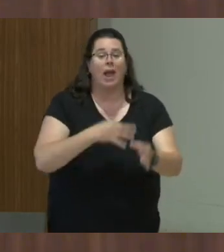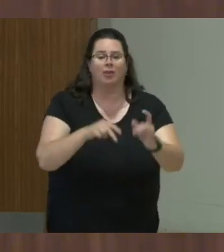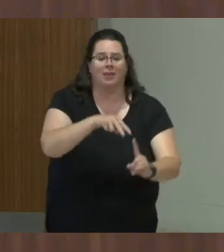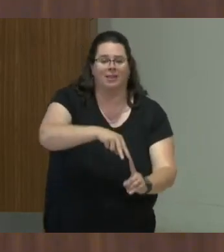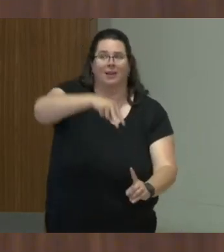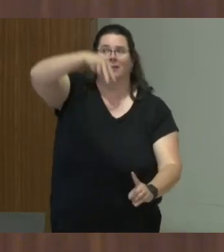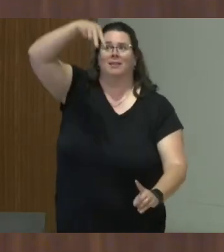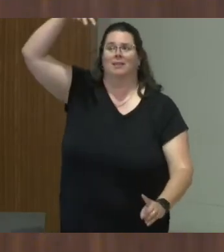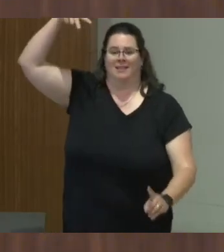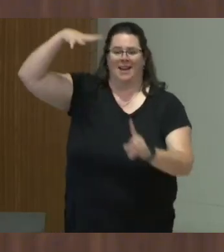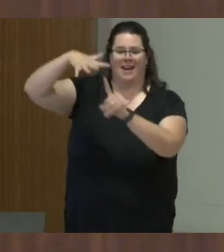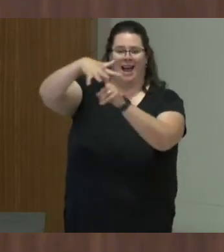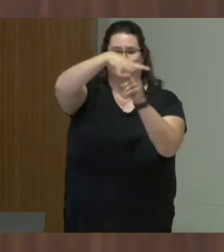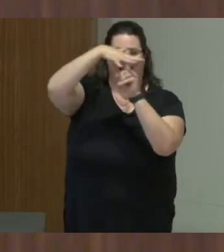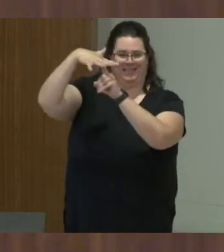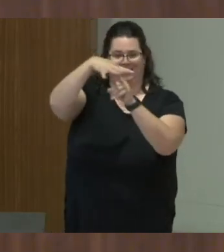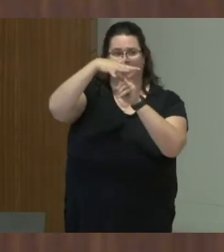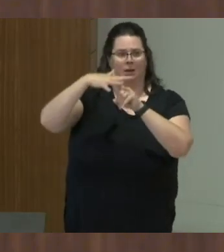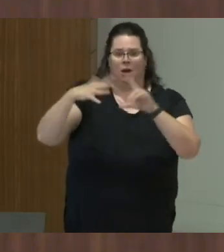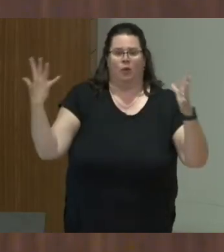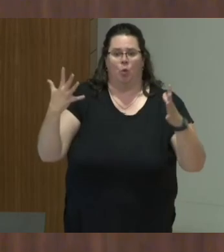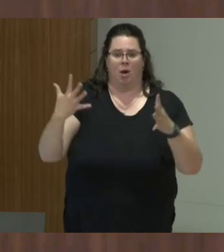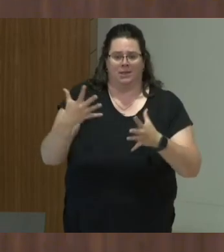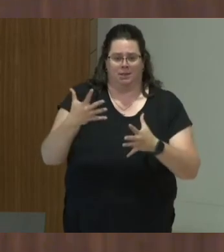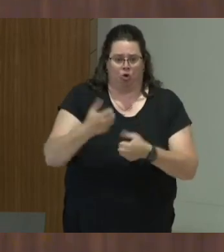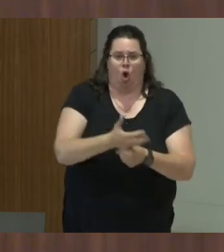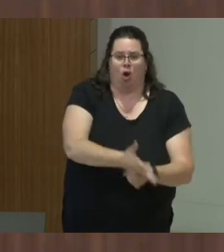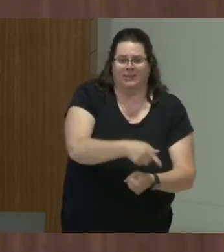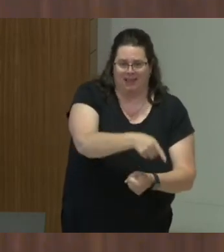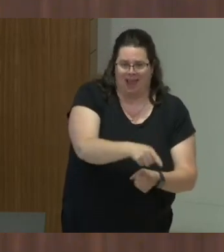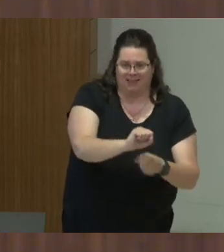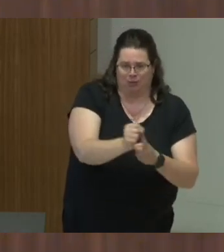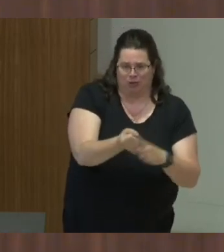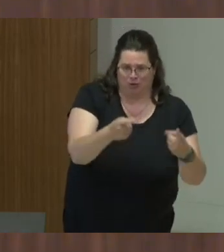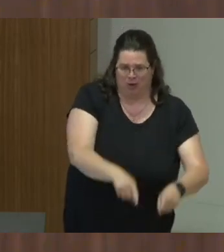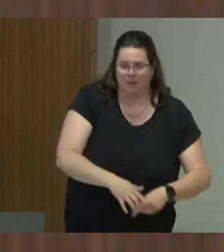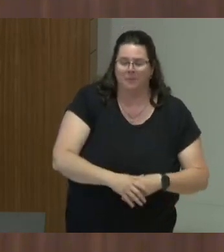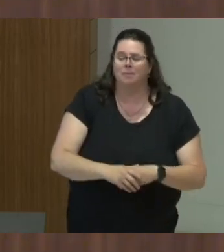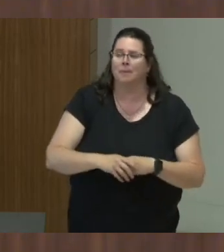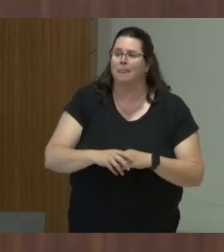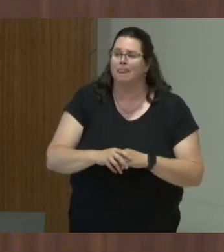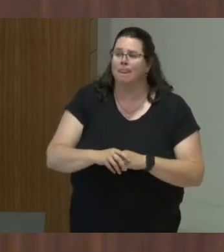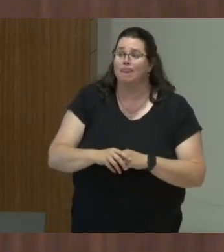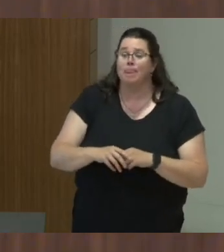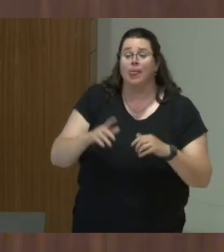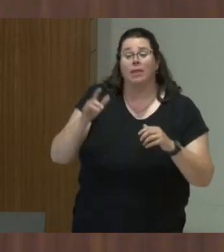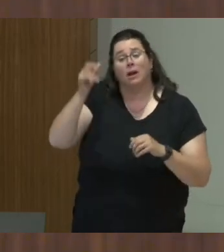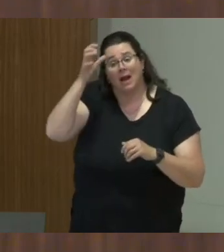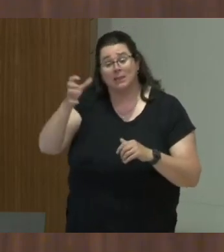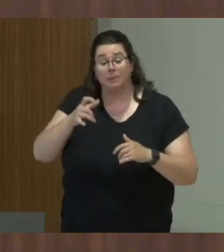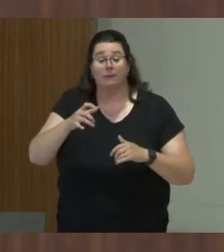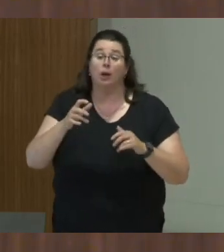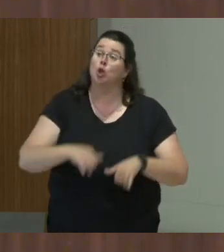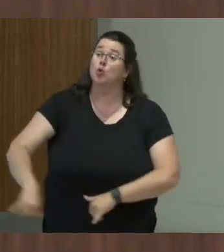context in which children's lives are lived. The discourse around the universal child also becomes a little problematic